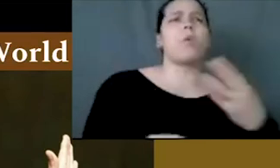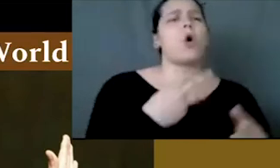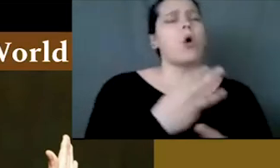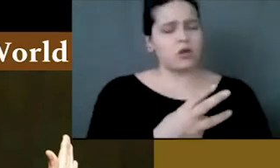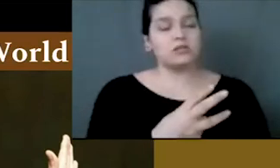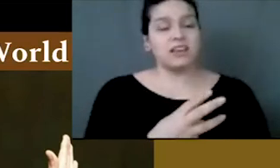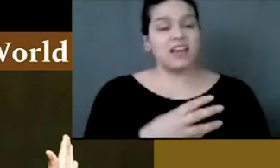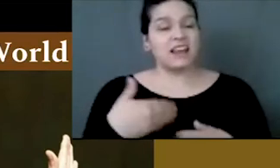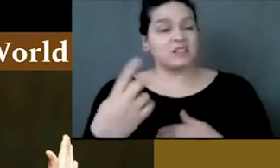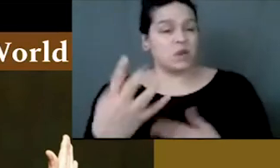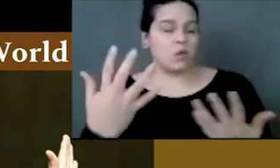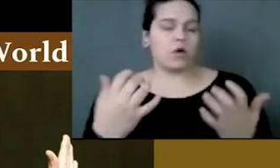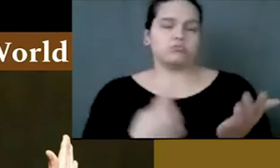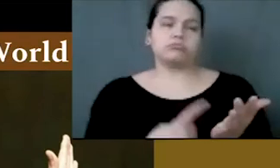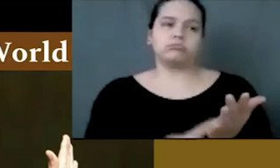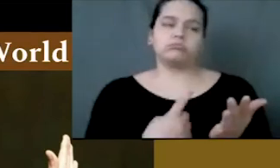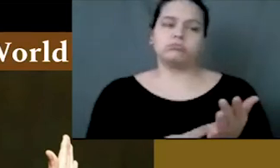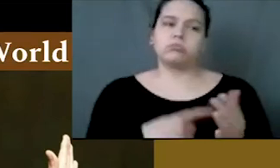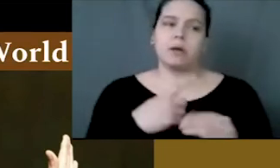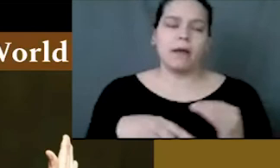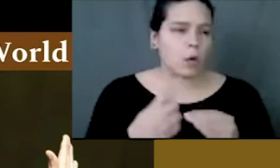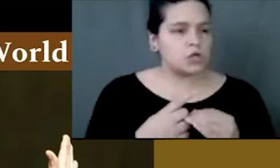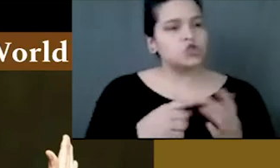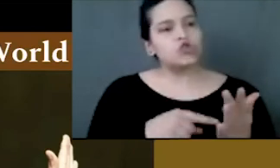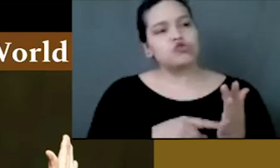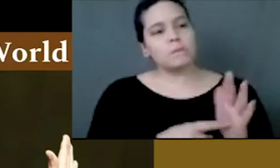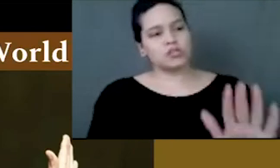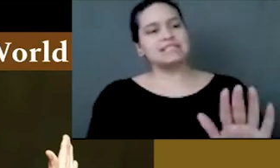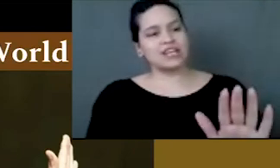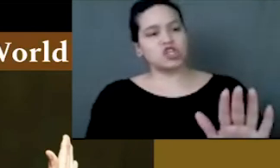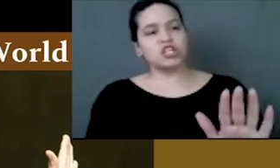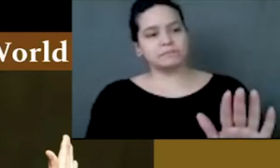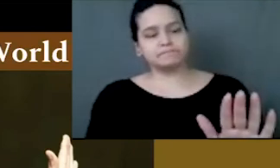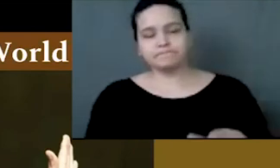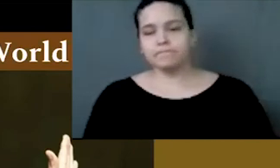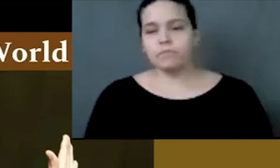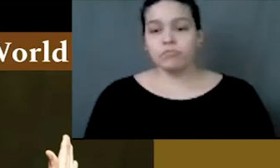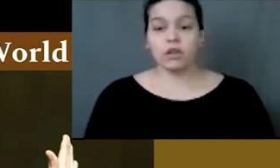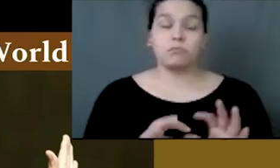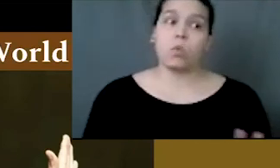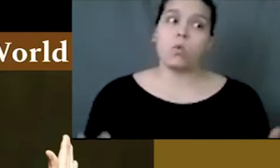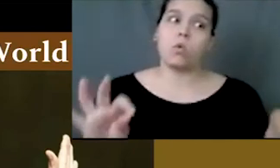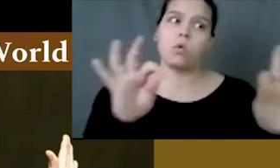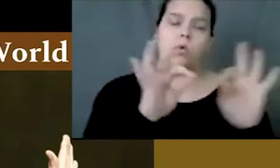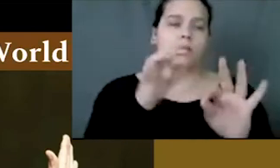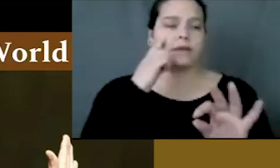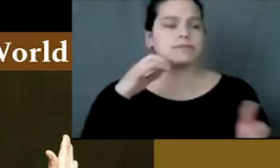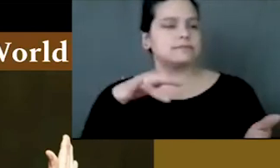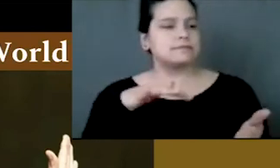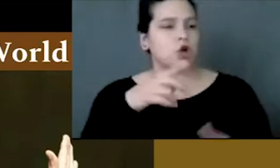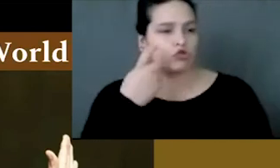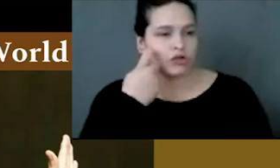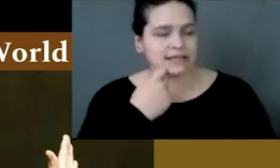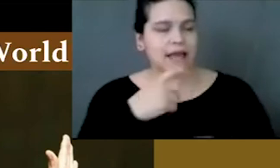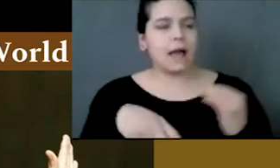giving back to the world. And so the next one I want to talk about is representation. I think this is super important